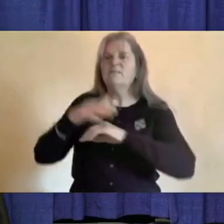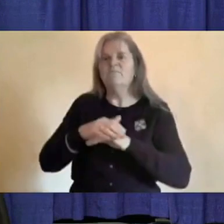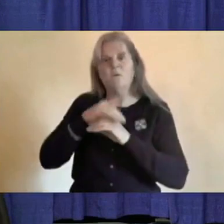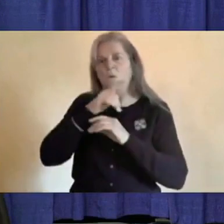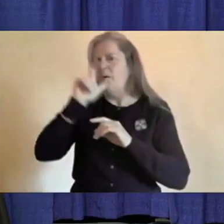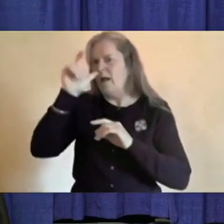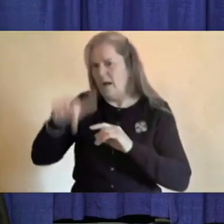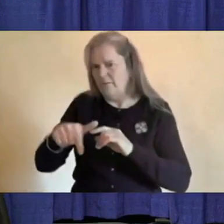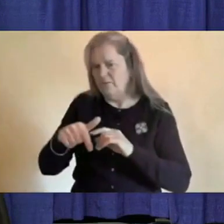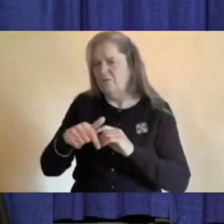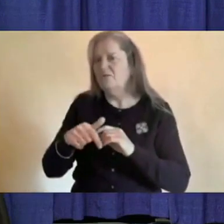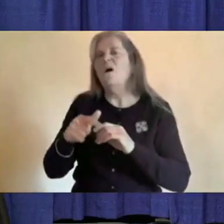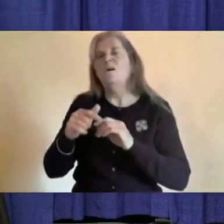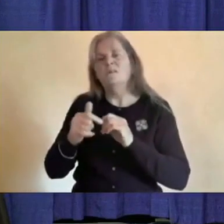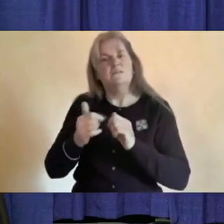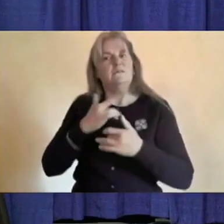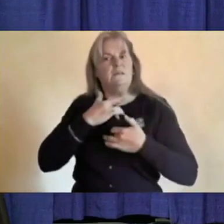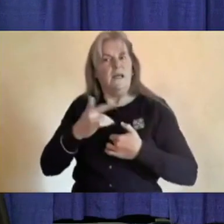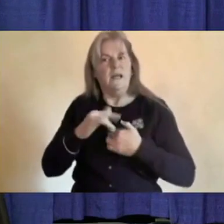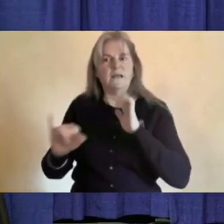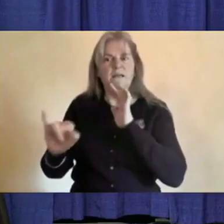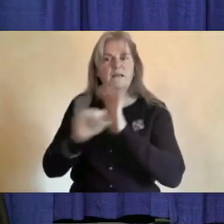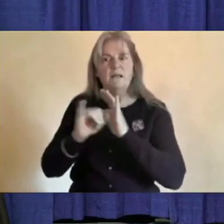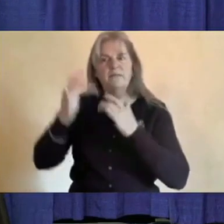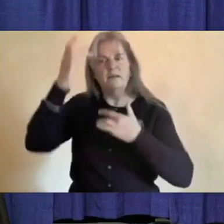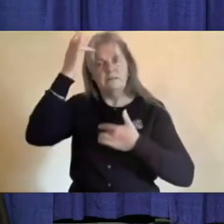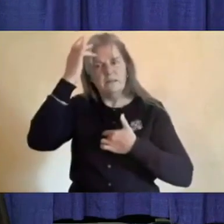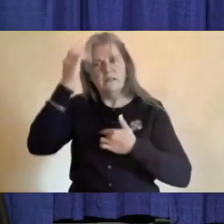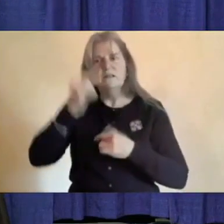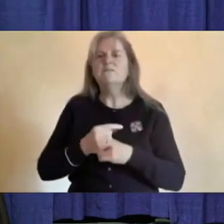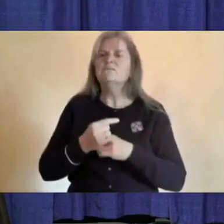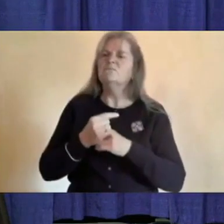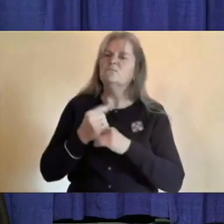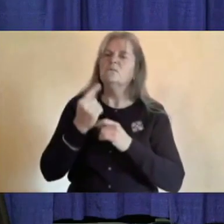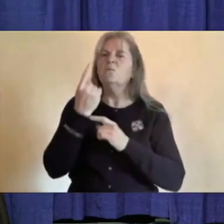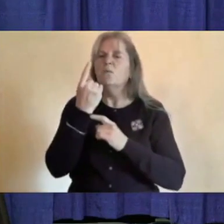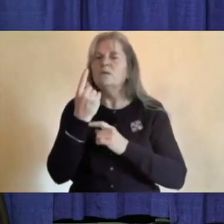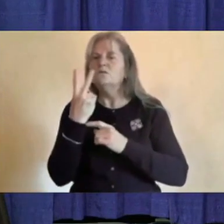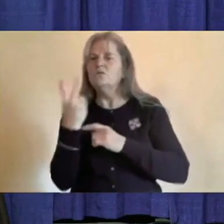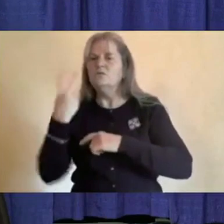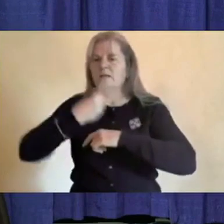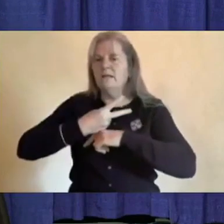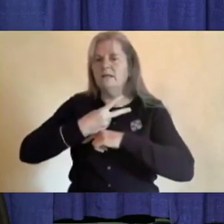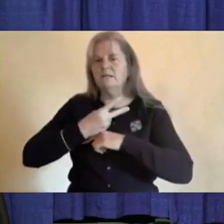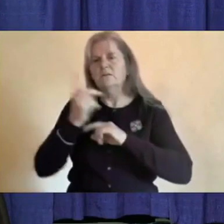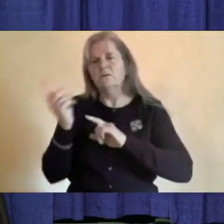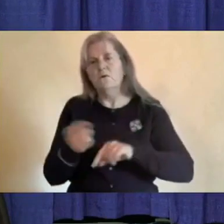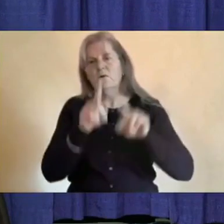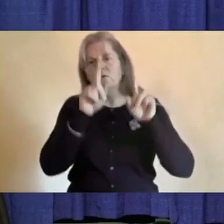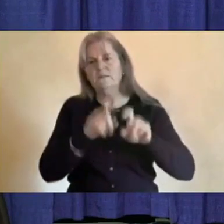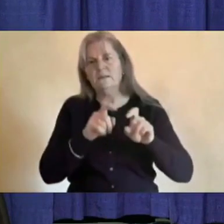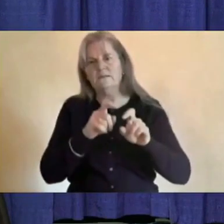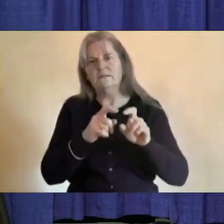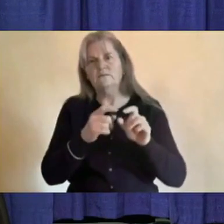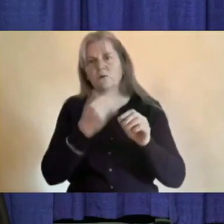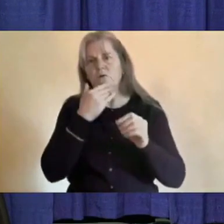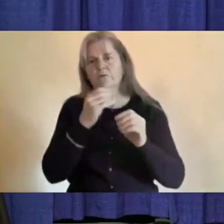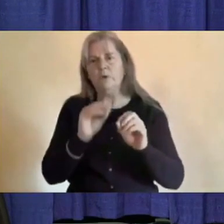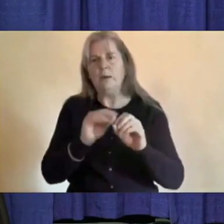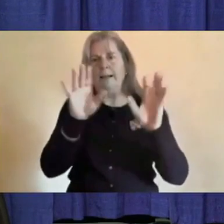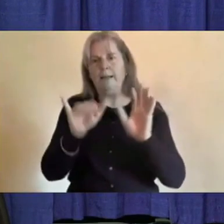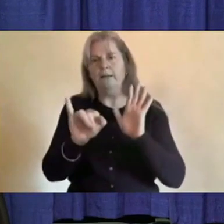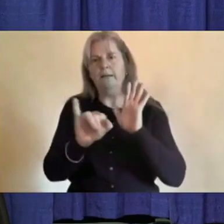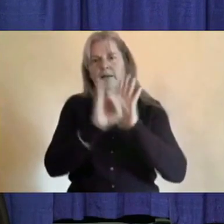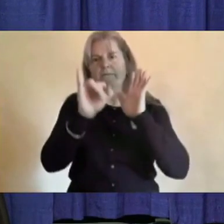symptoms. But back to handling your child with their symptoms. The first step is to assess your child